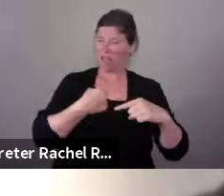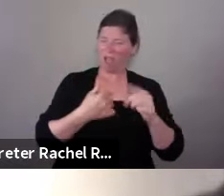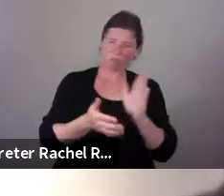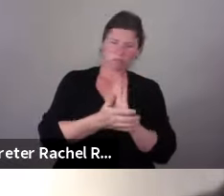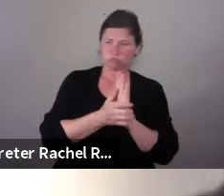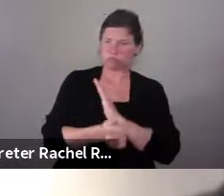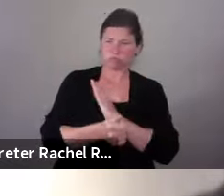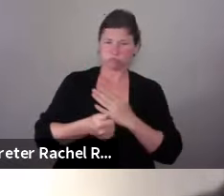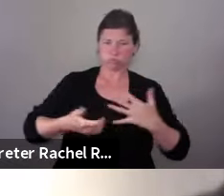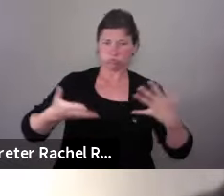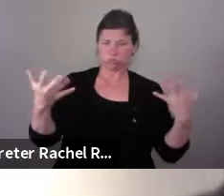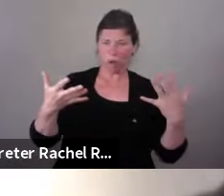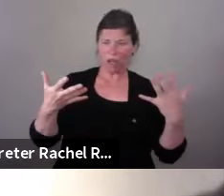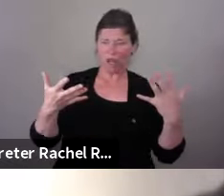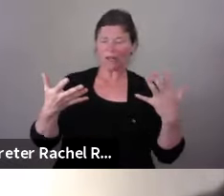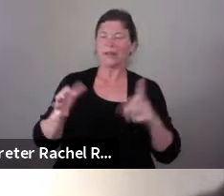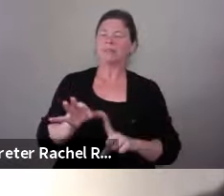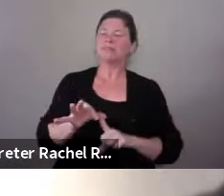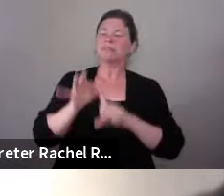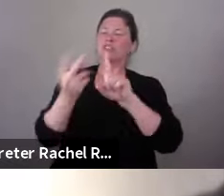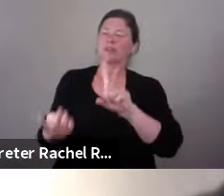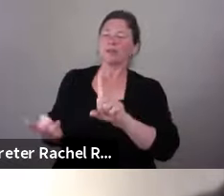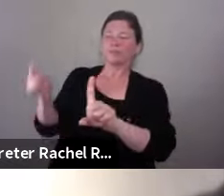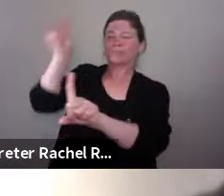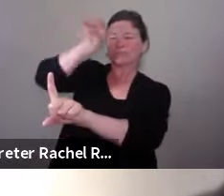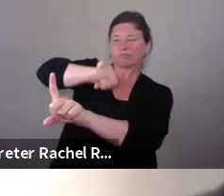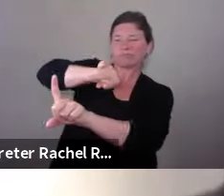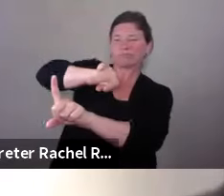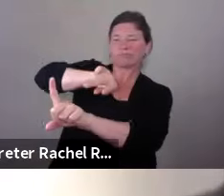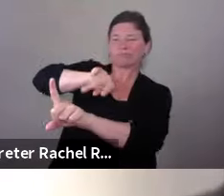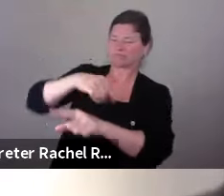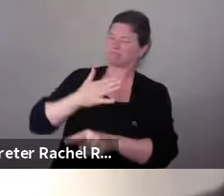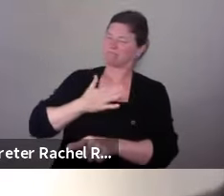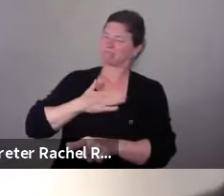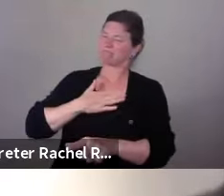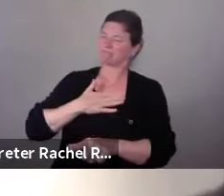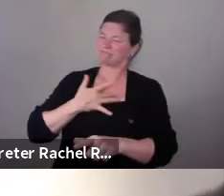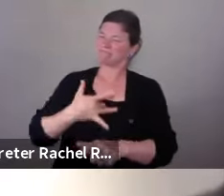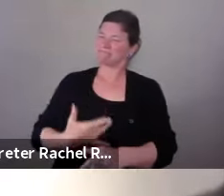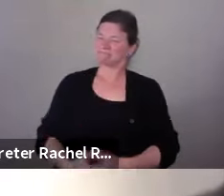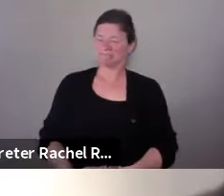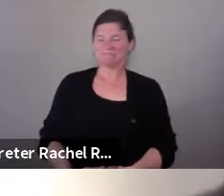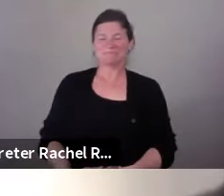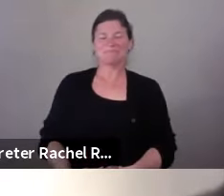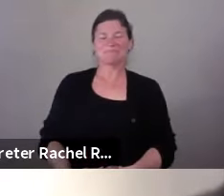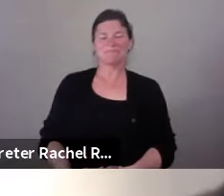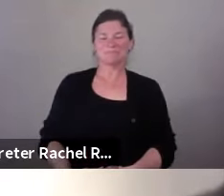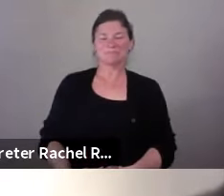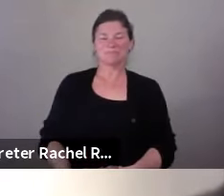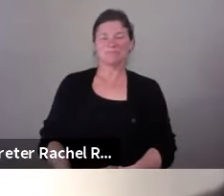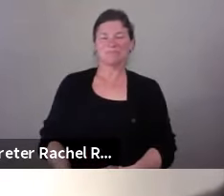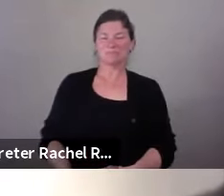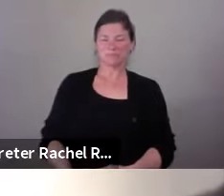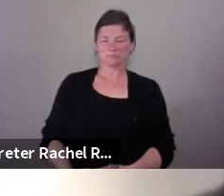a unique outlook to different things. I can look at things from a,